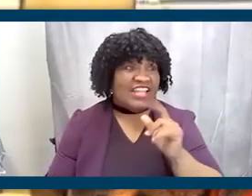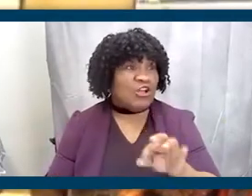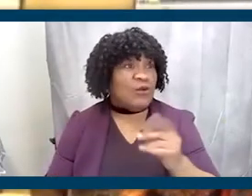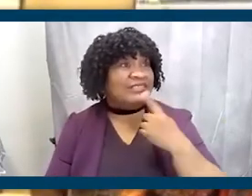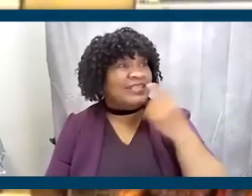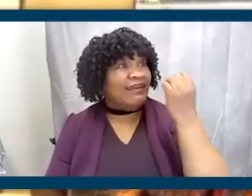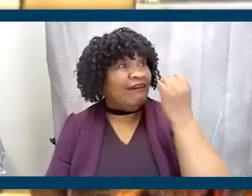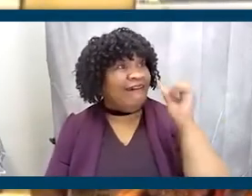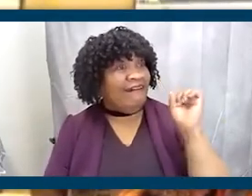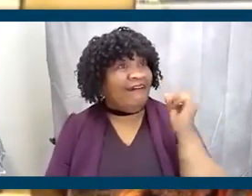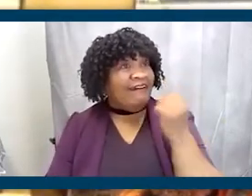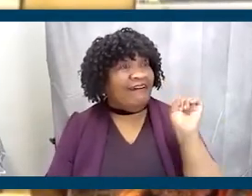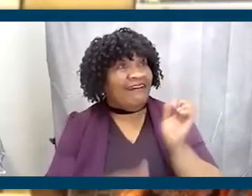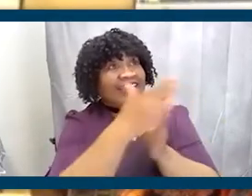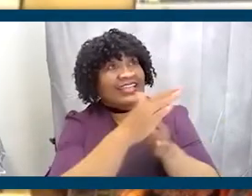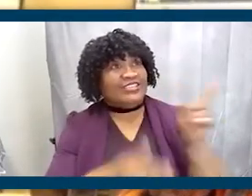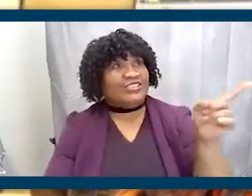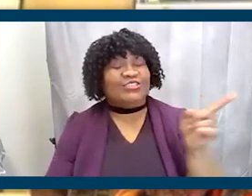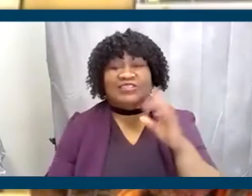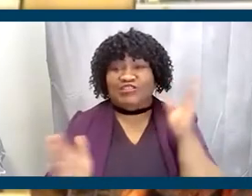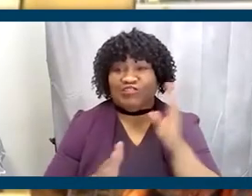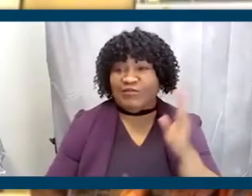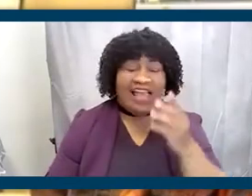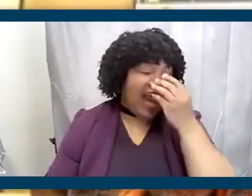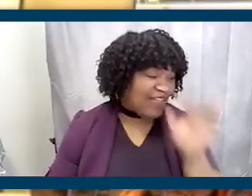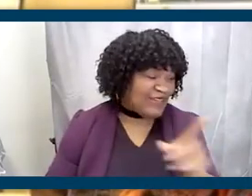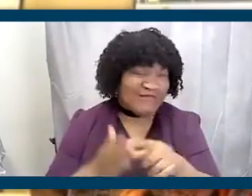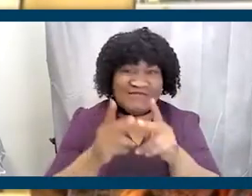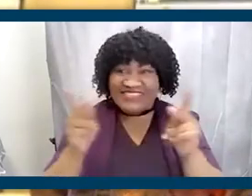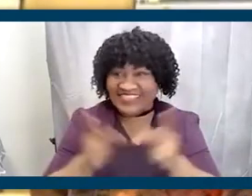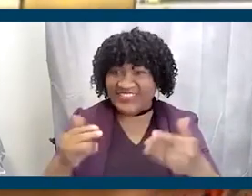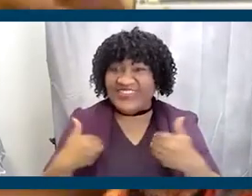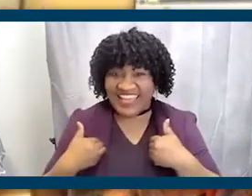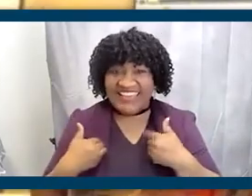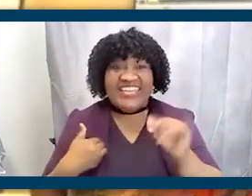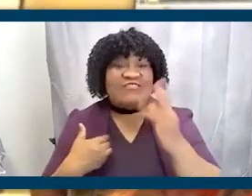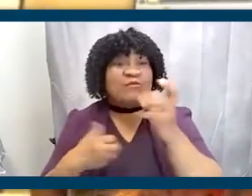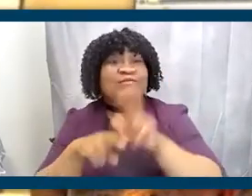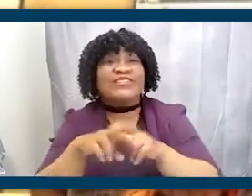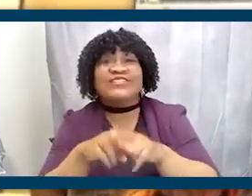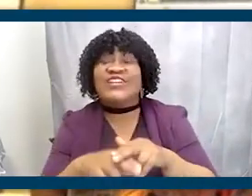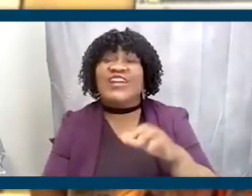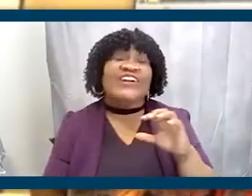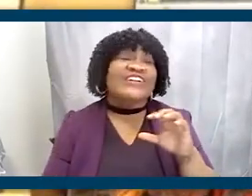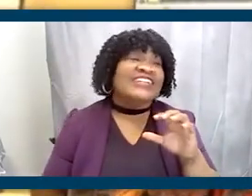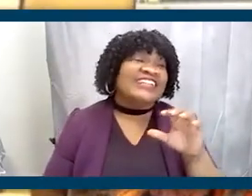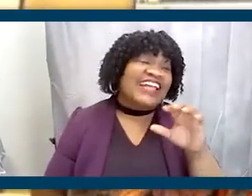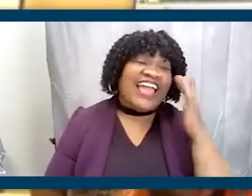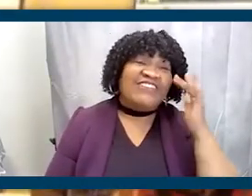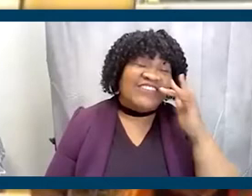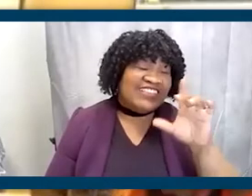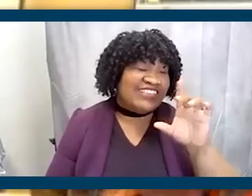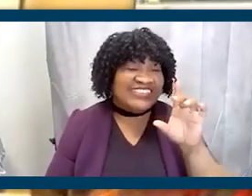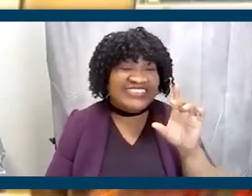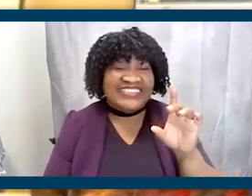they're going to be in deep, deep trouble. I don't care where they are, what position it is. If you want to be chair of the California Democratic Party, you're going to